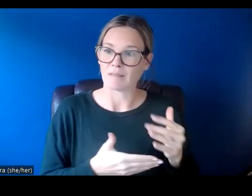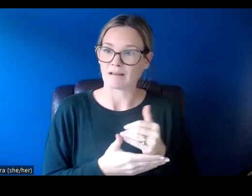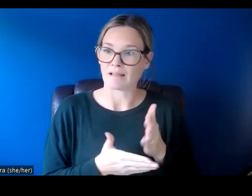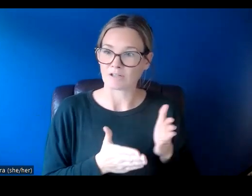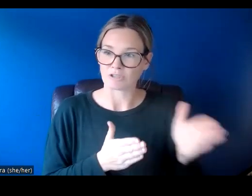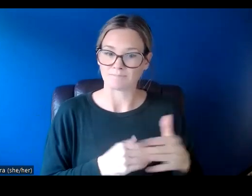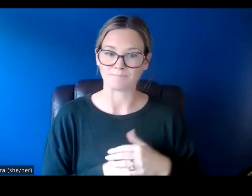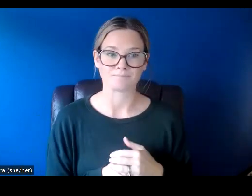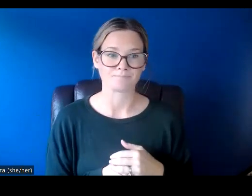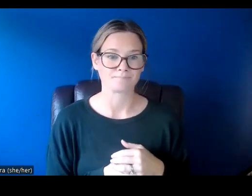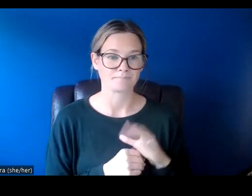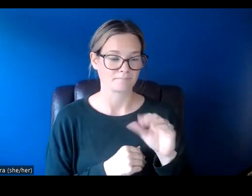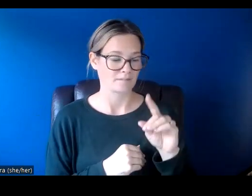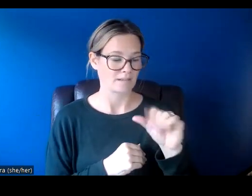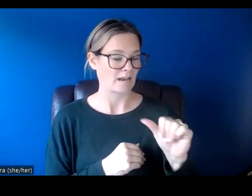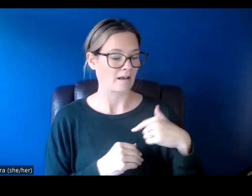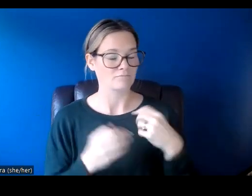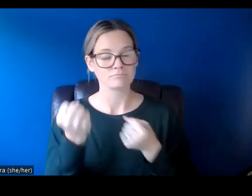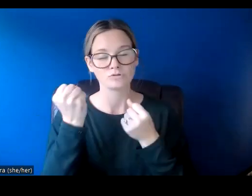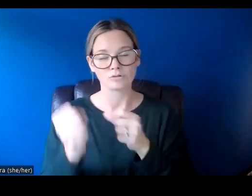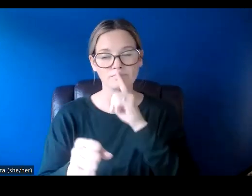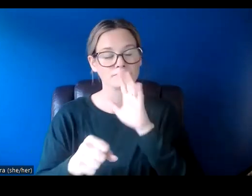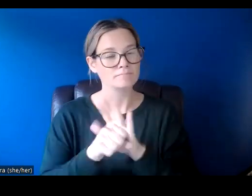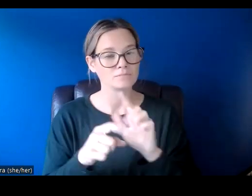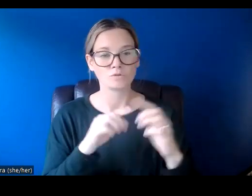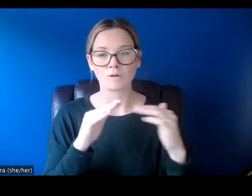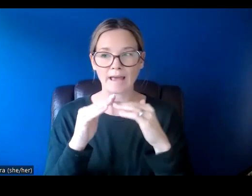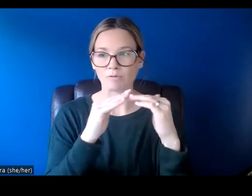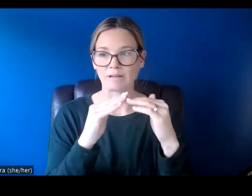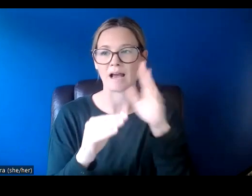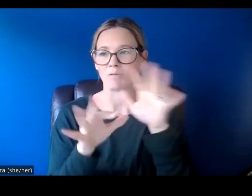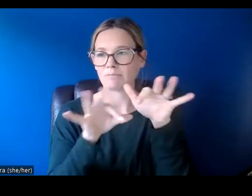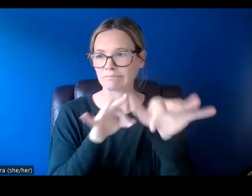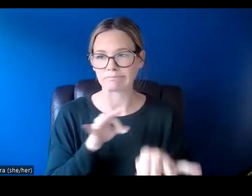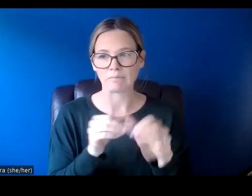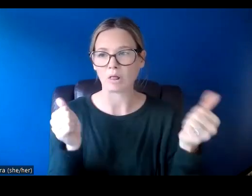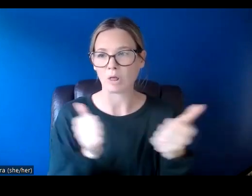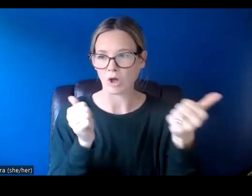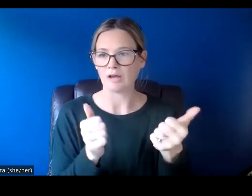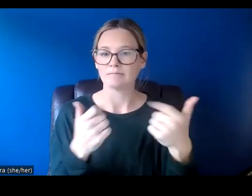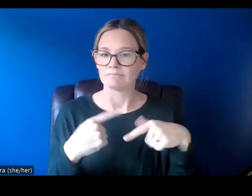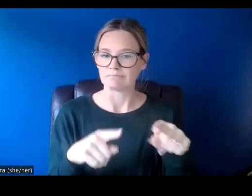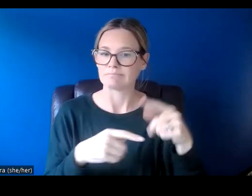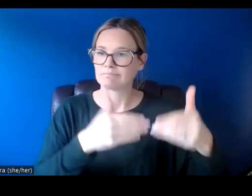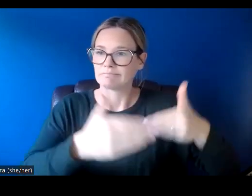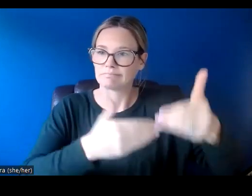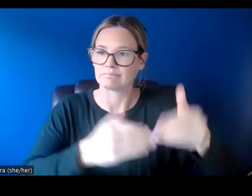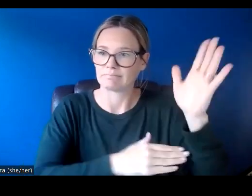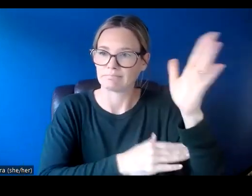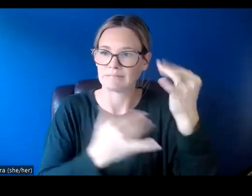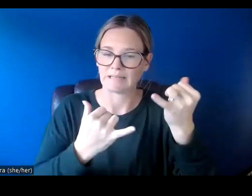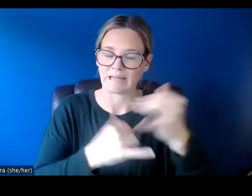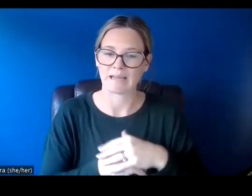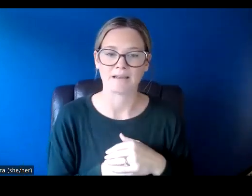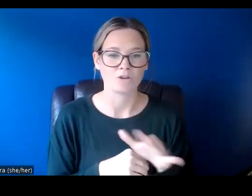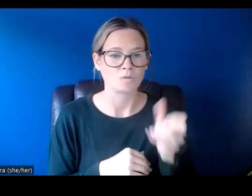CADA does have a very strong commitment to equity, and we're going to go over a lot of this throughout this meeting today, and